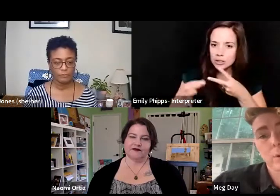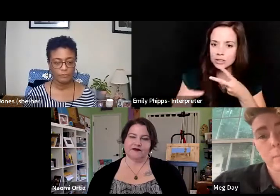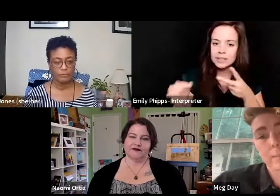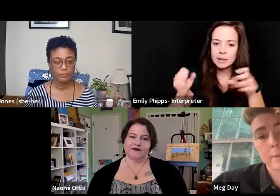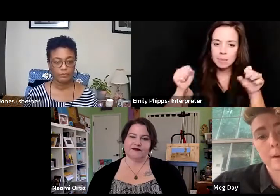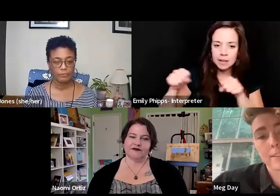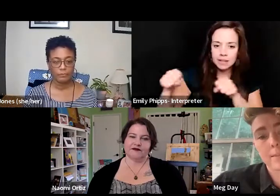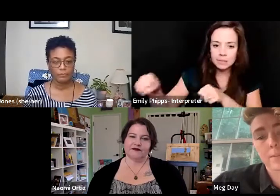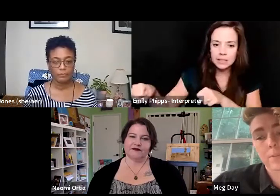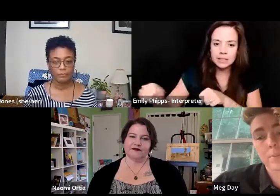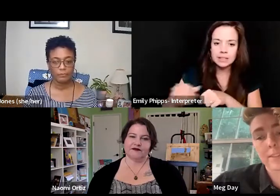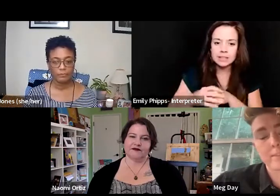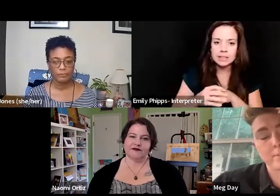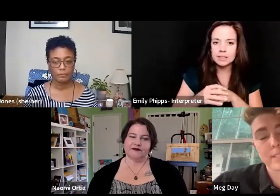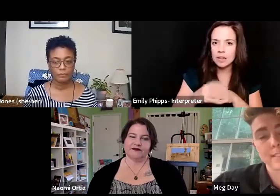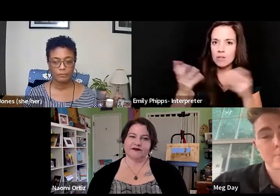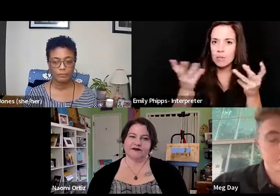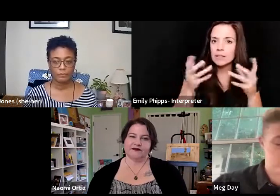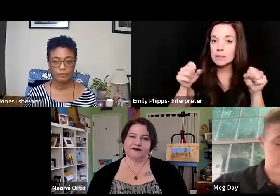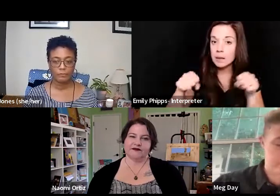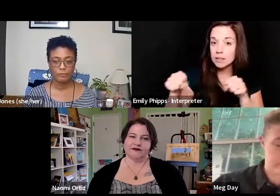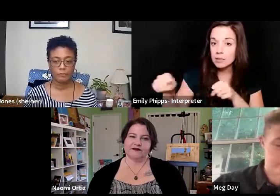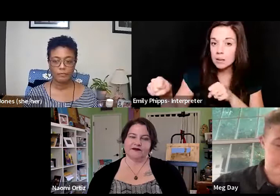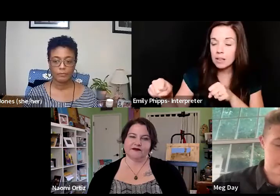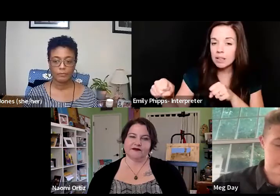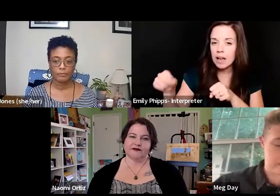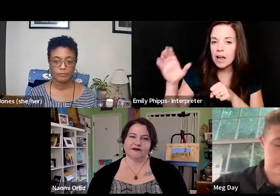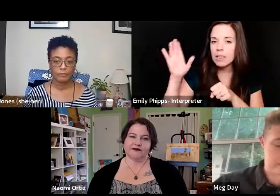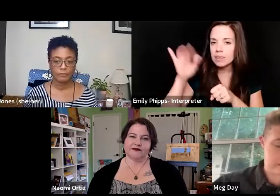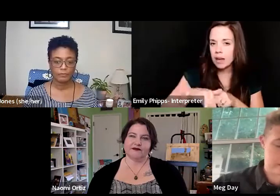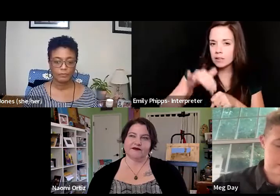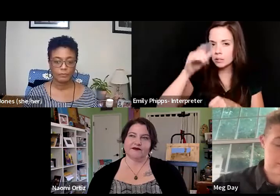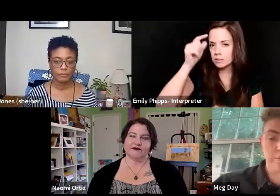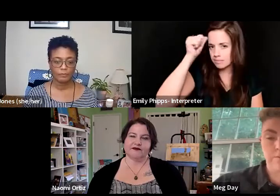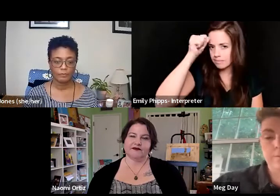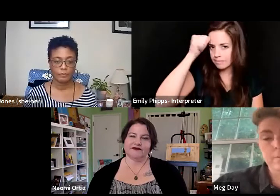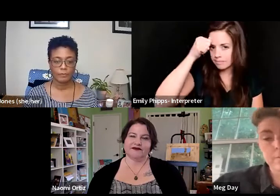for what might be possible, but, but that's forefront on my mind.